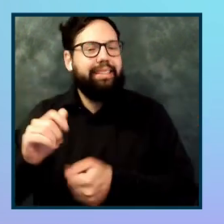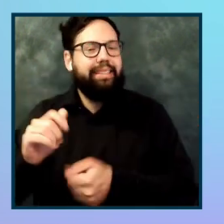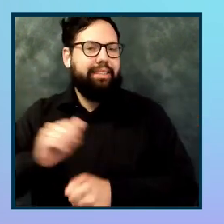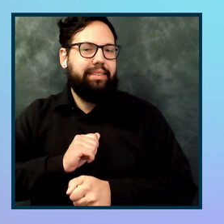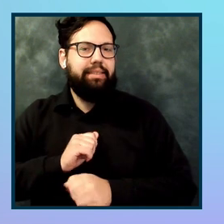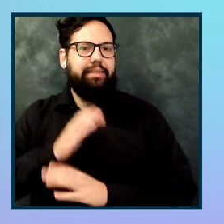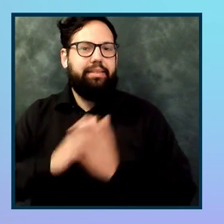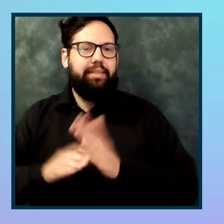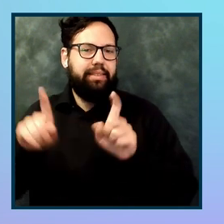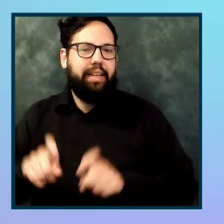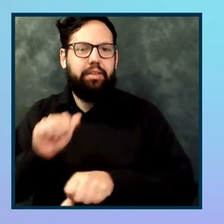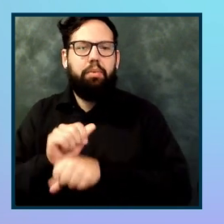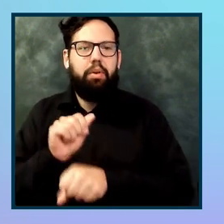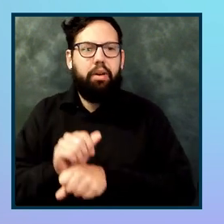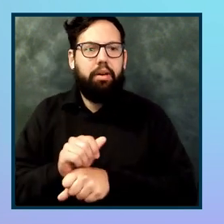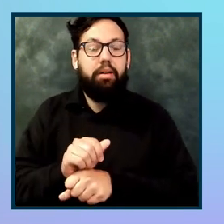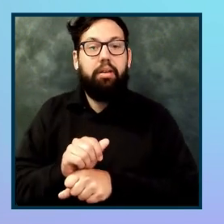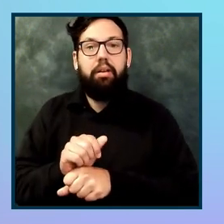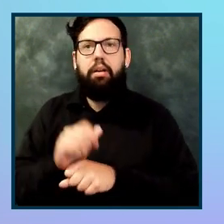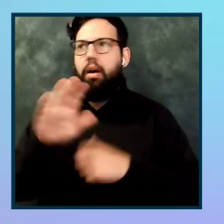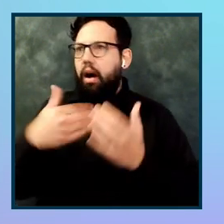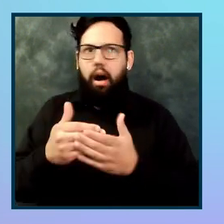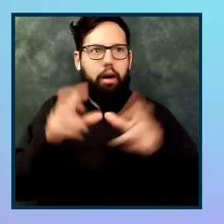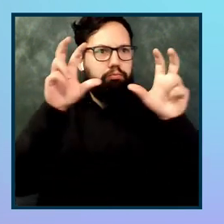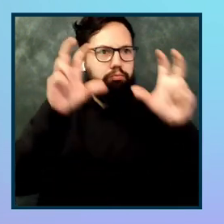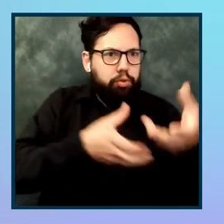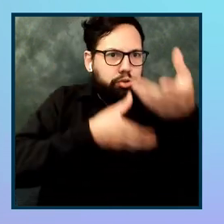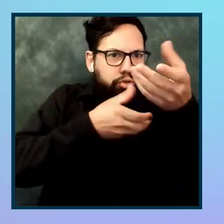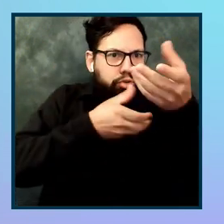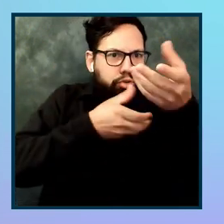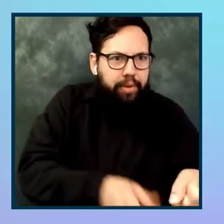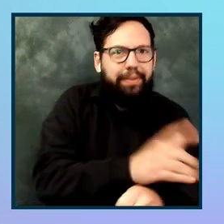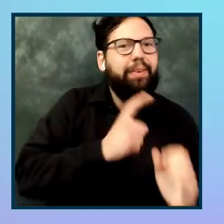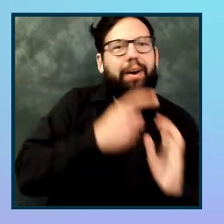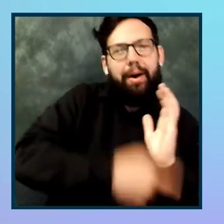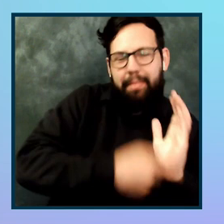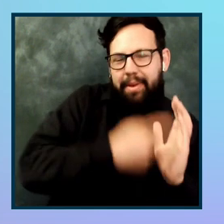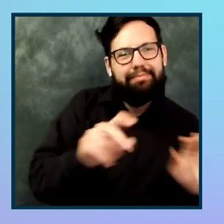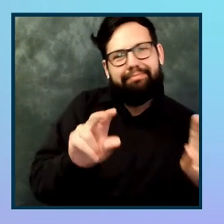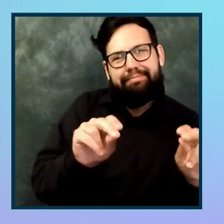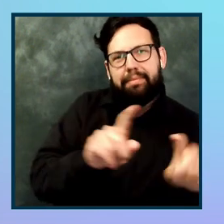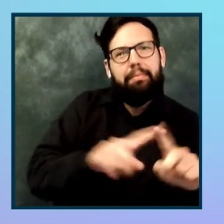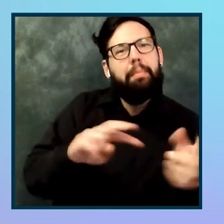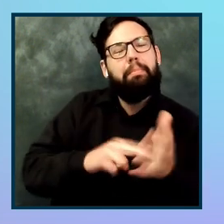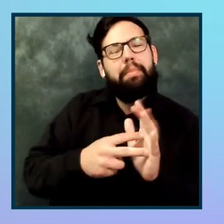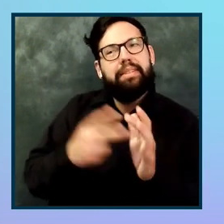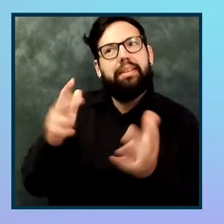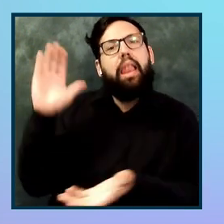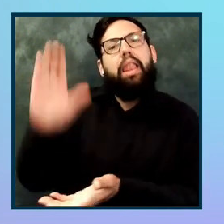but it can certainly offload quite a few human hours. Yeah, absolutely. And